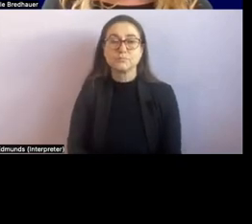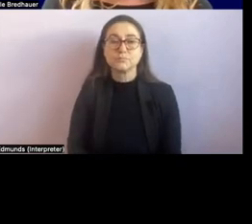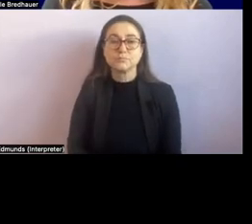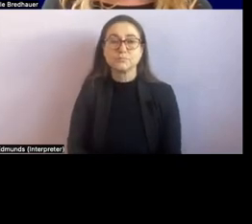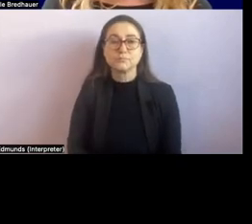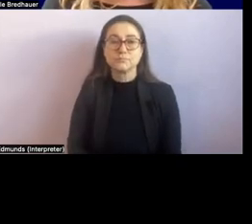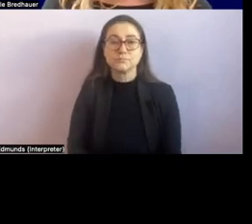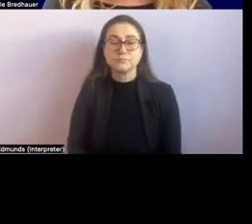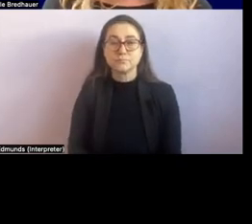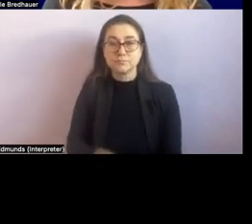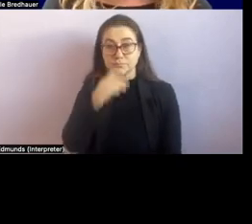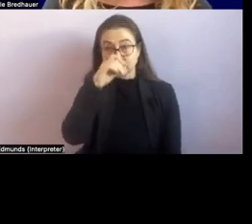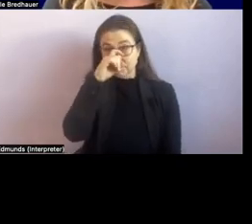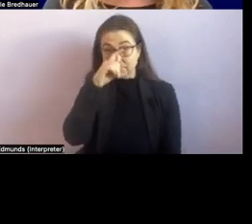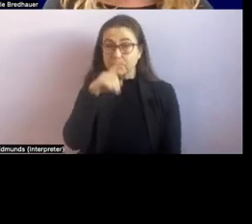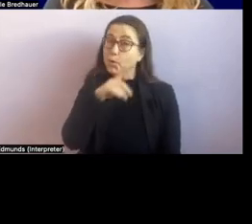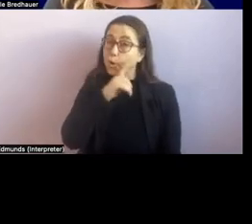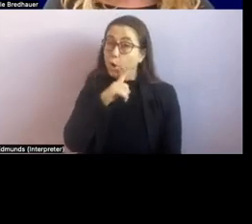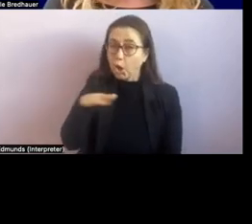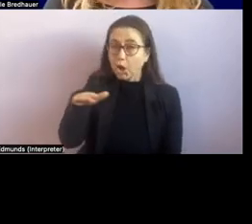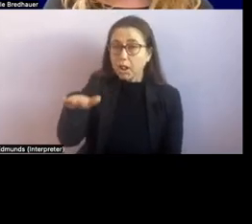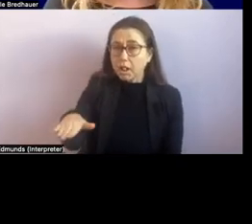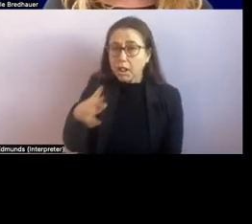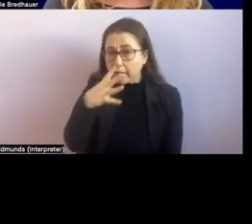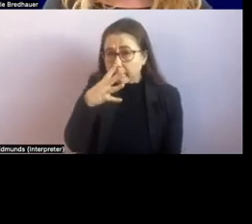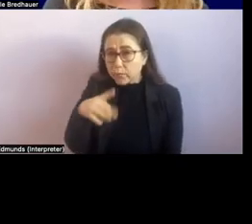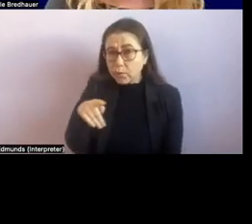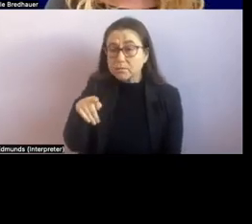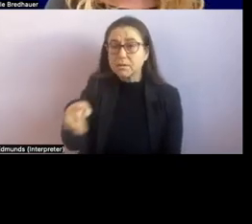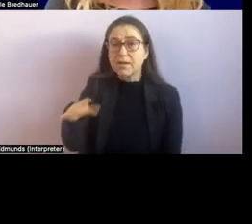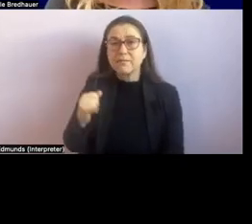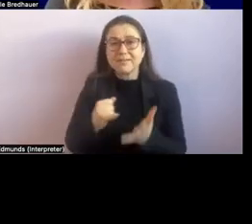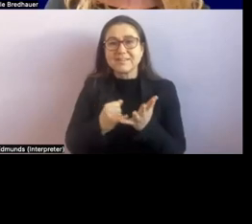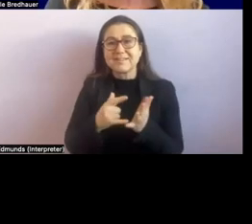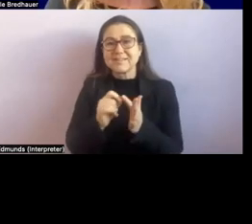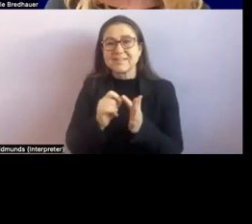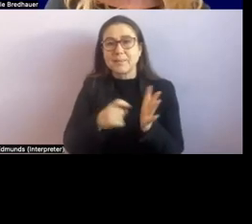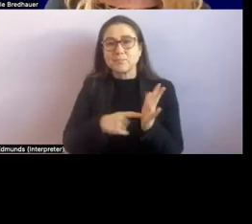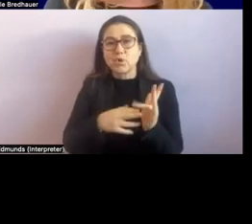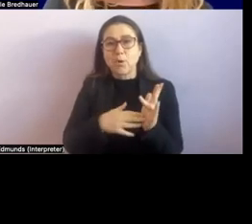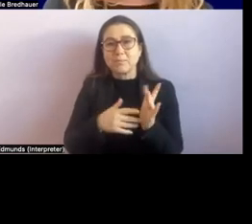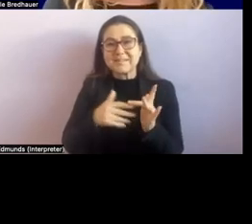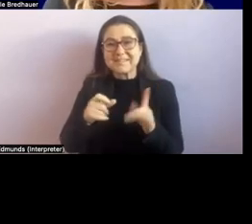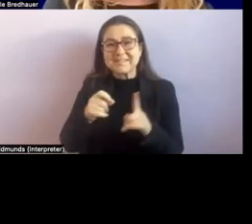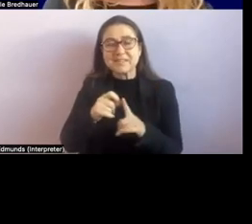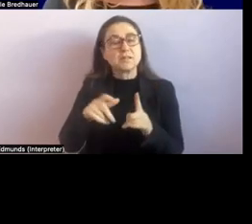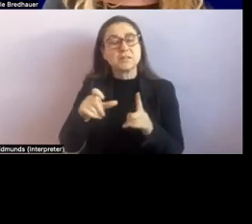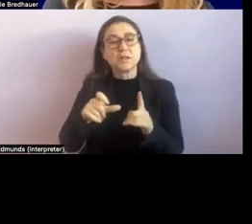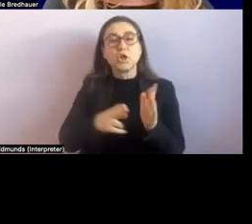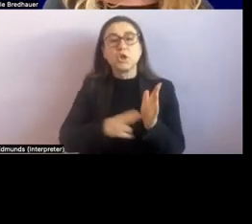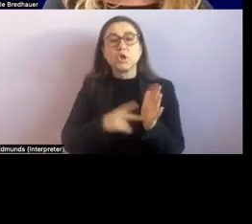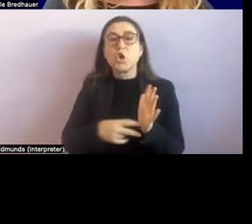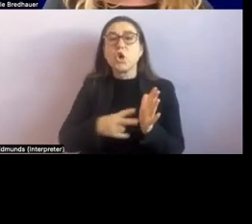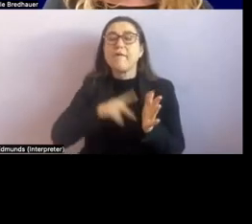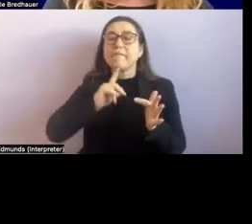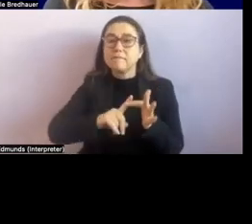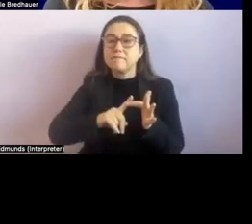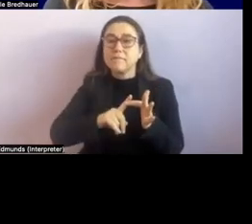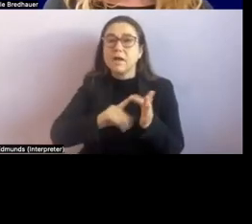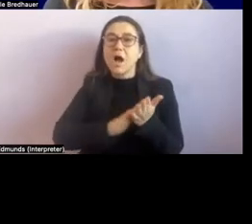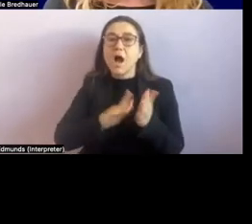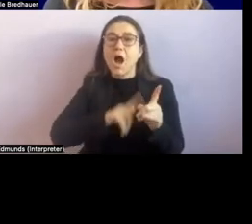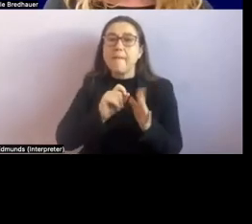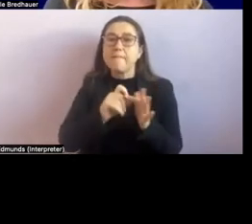diagnosis of septooptic nerve hyperplasia, a vision diagnosis. She